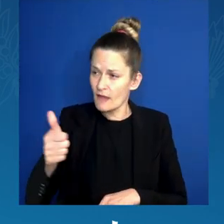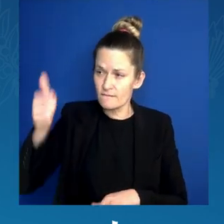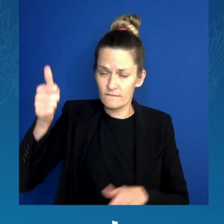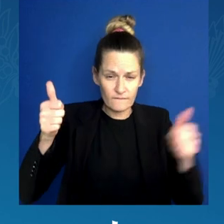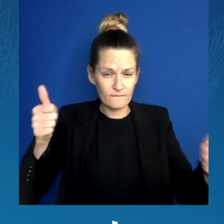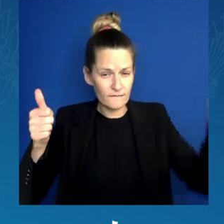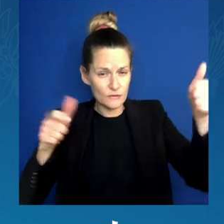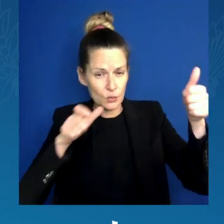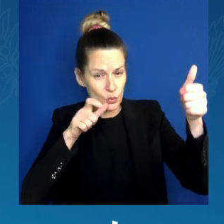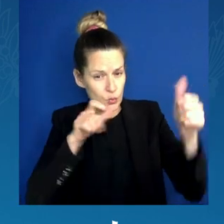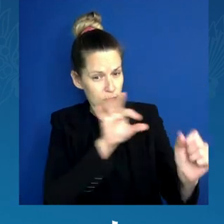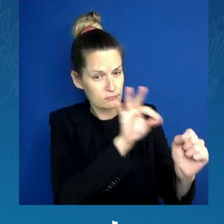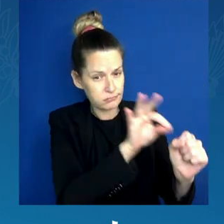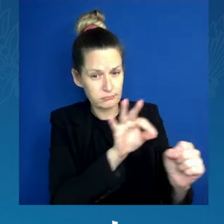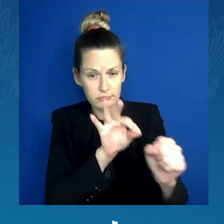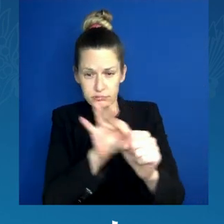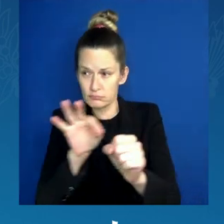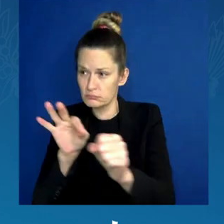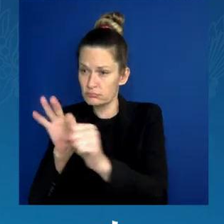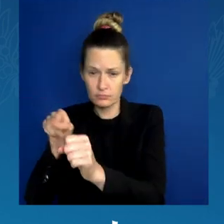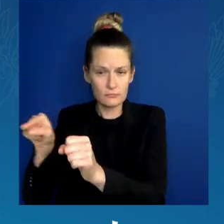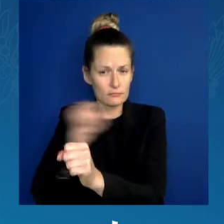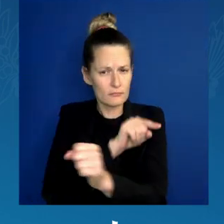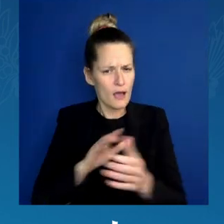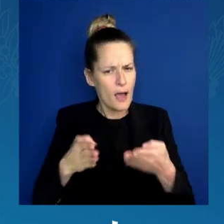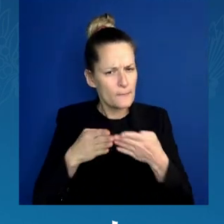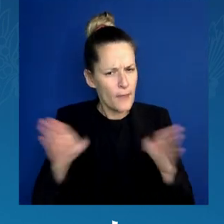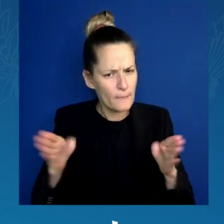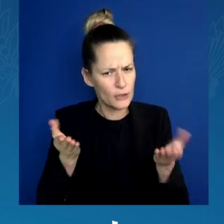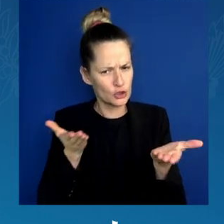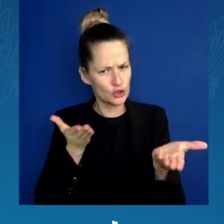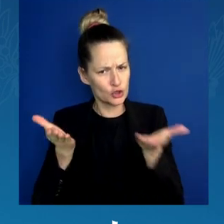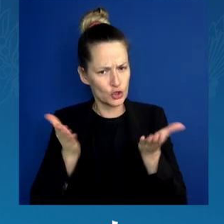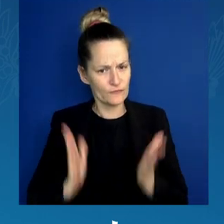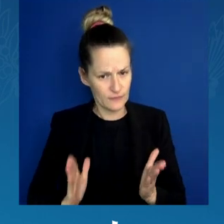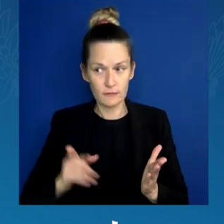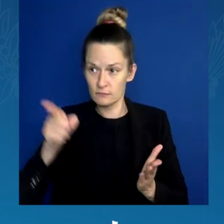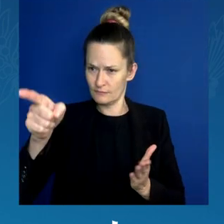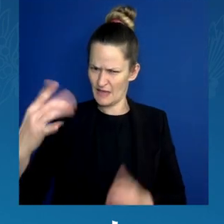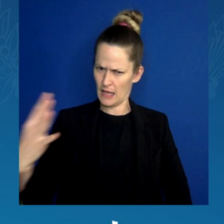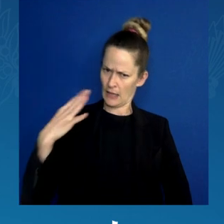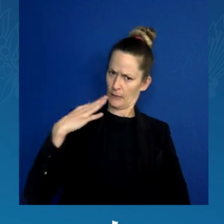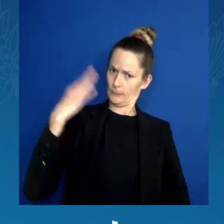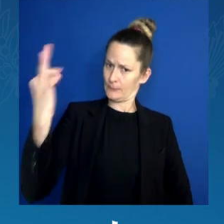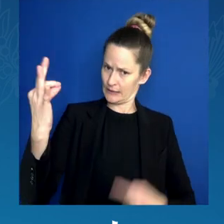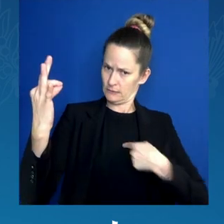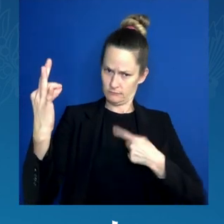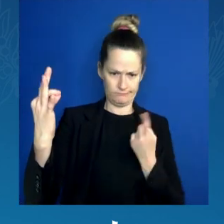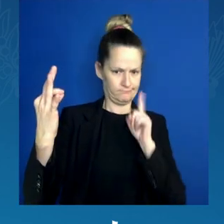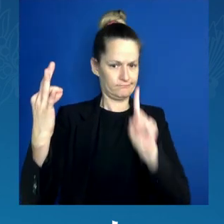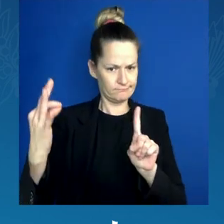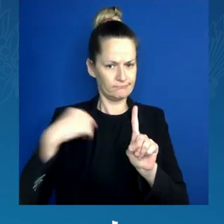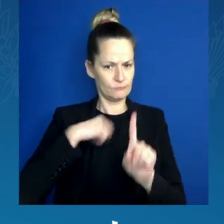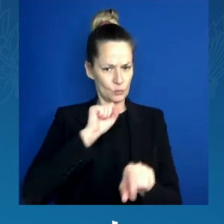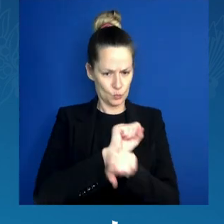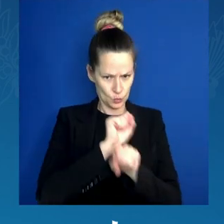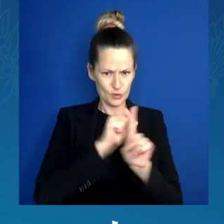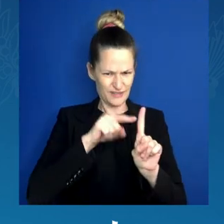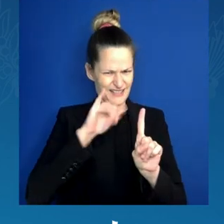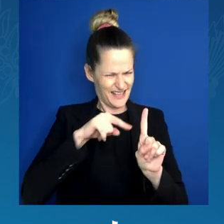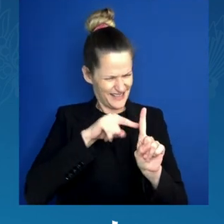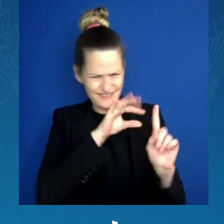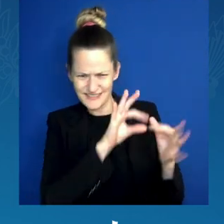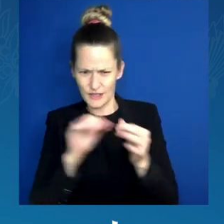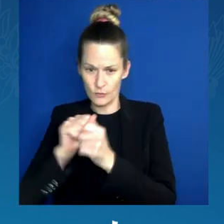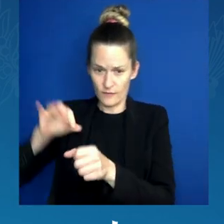making sure that you cast your vote this year and every election to stand tall for the state of Michigan and your